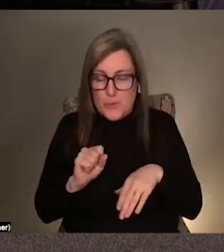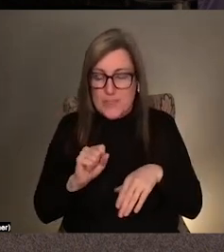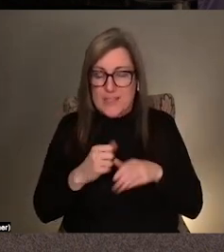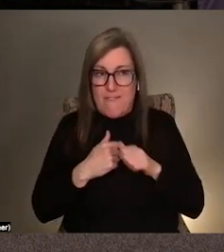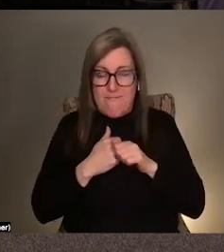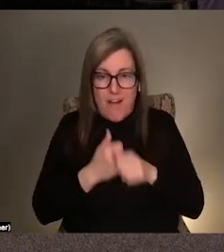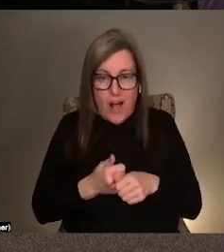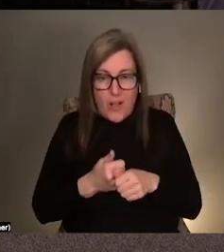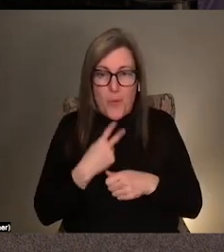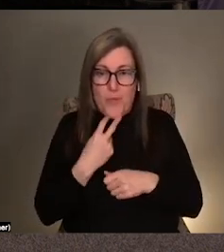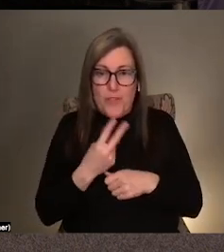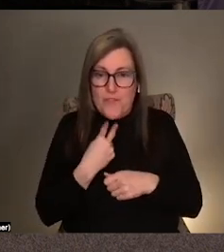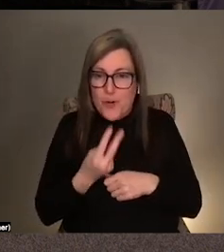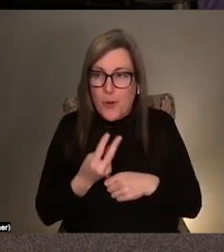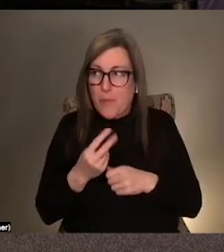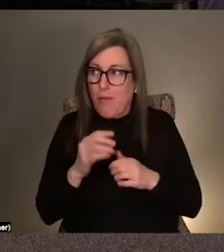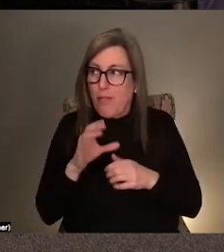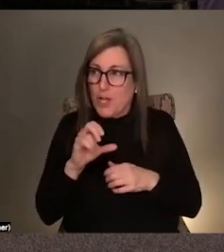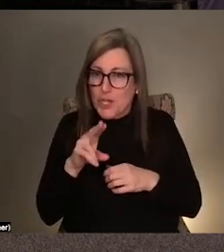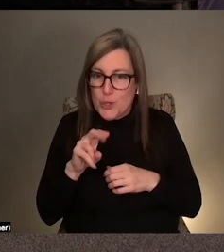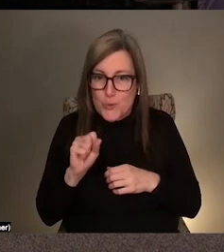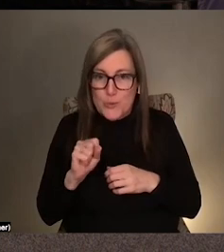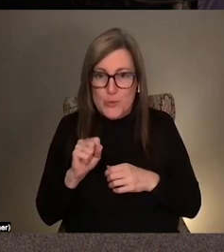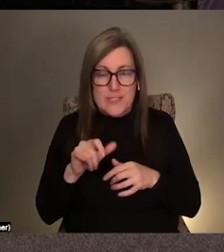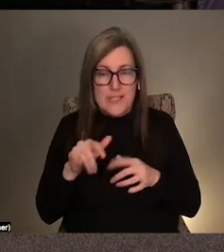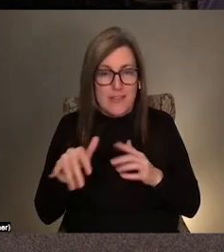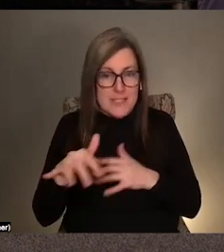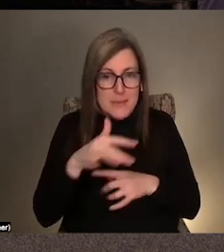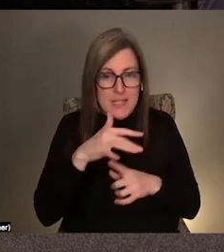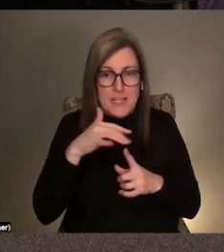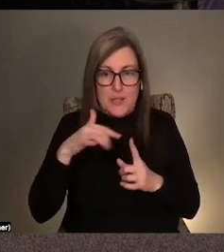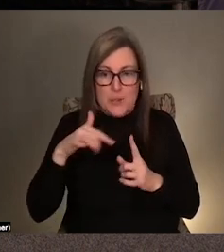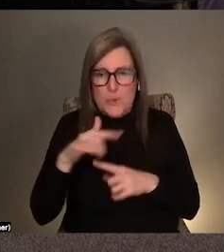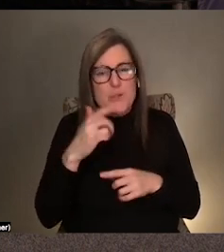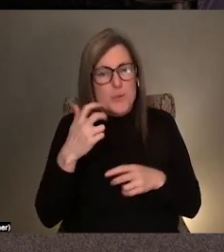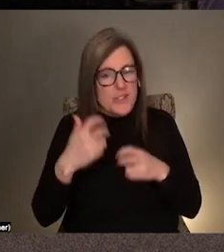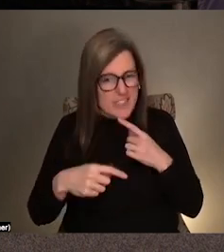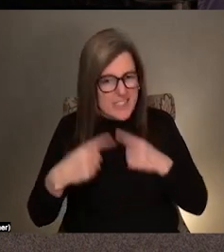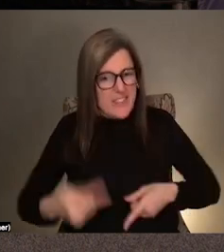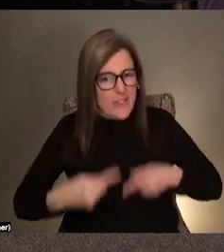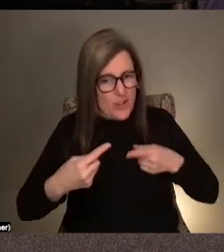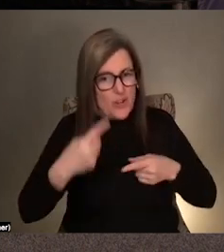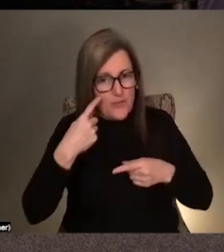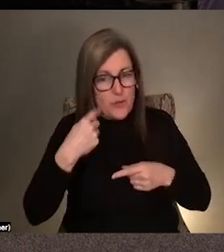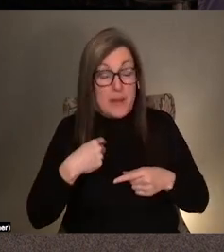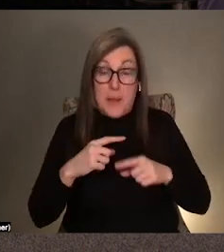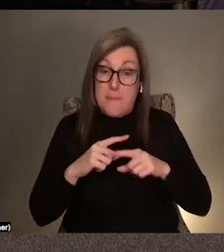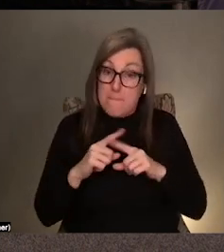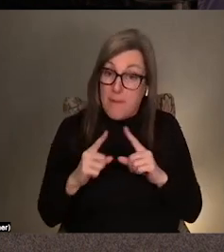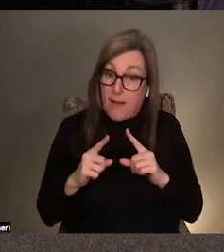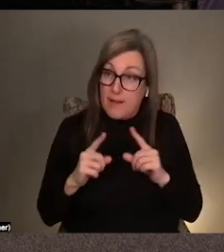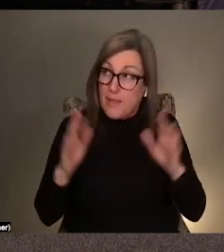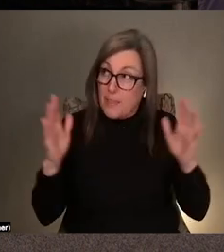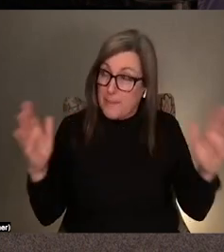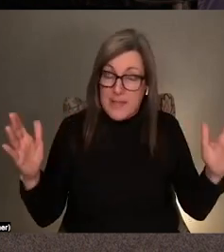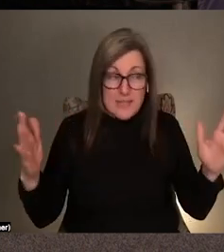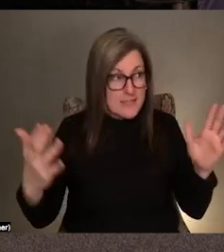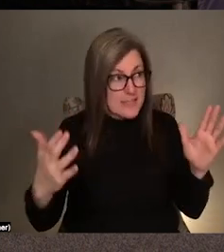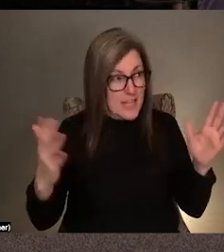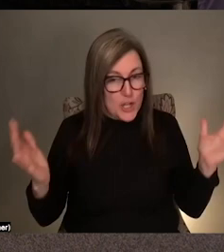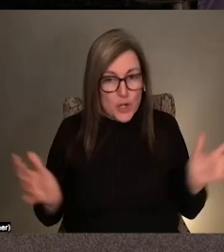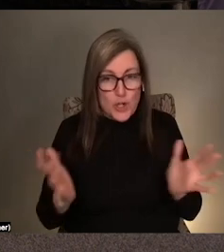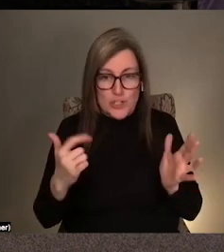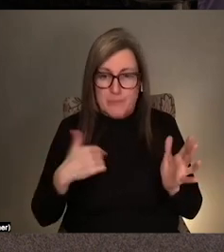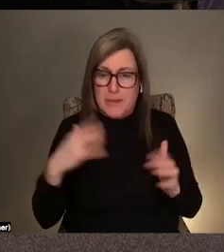for movement in the lit area. The spinning cues made it difficult for me, but the piece urged me to keep going in a beautiful way.